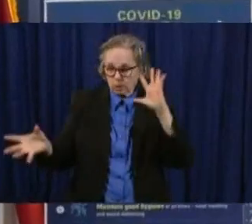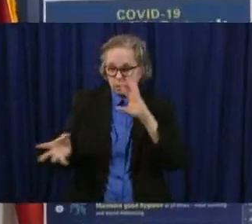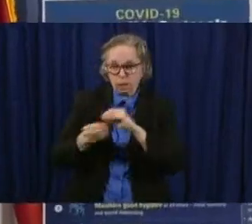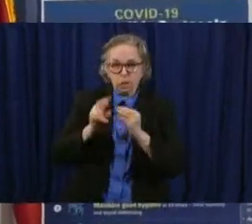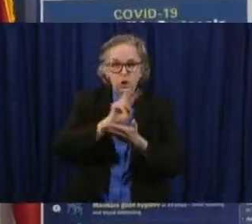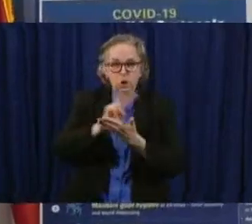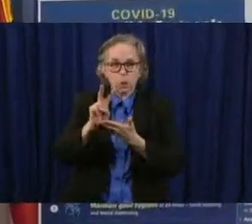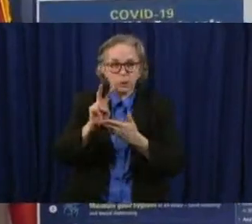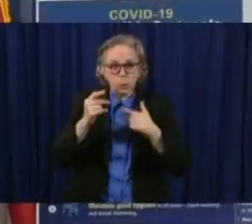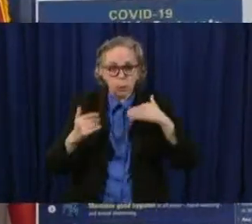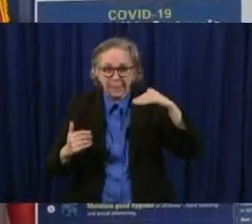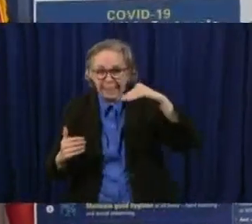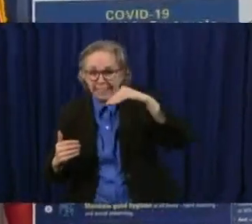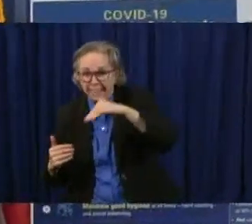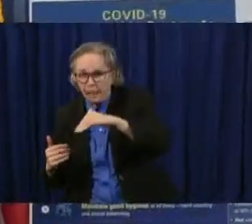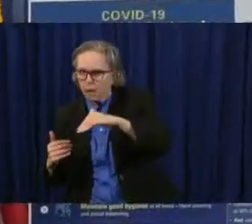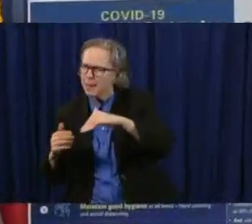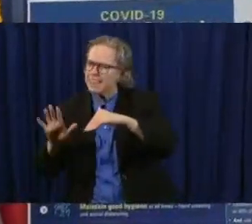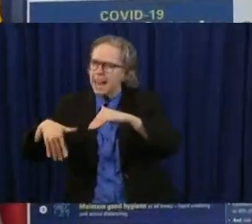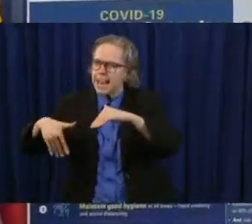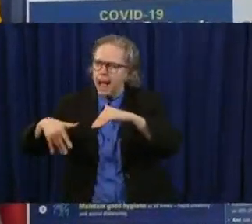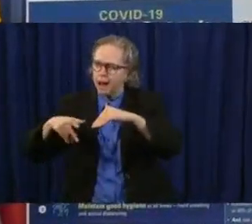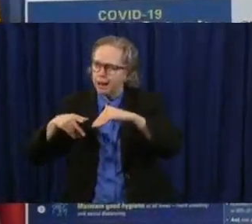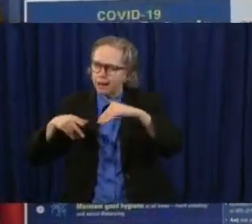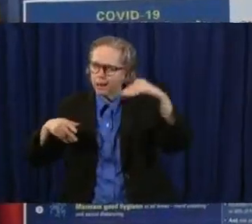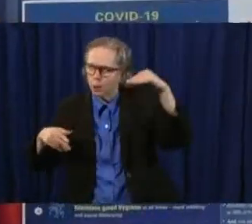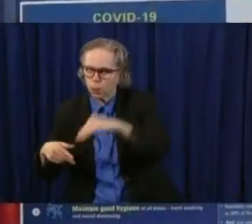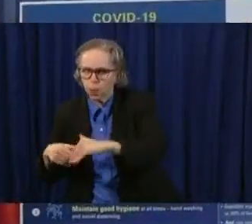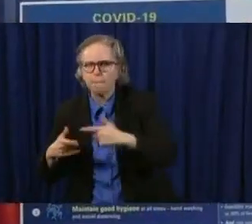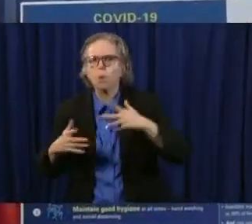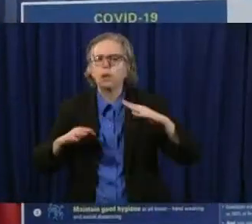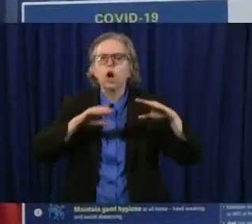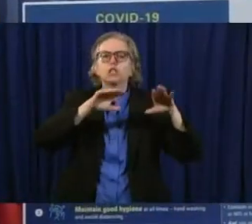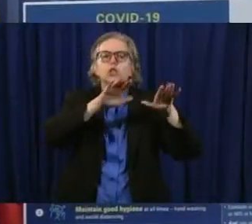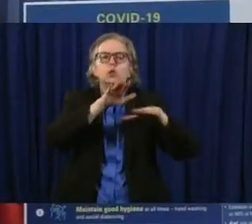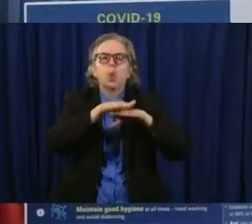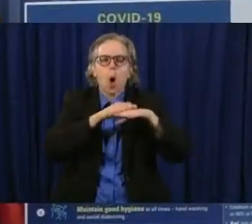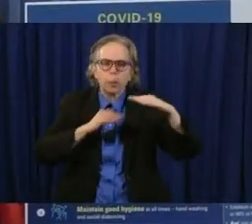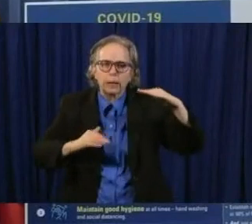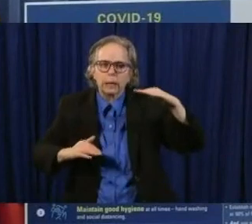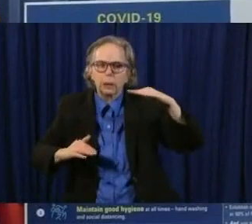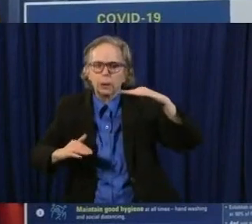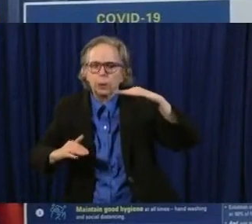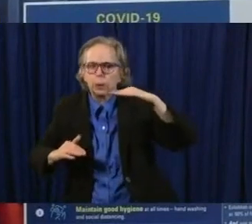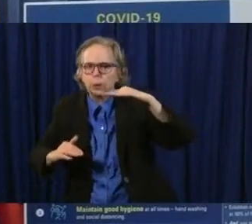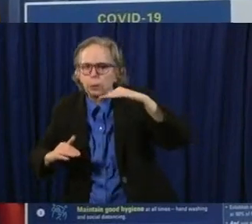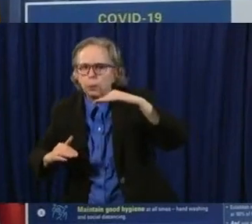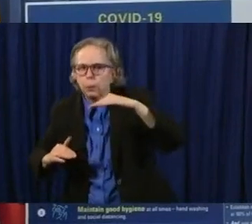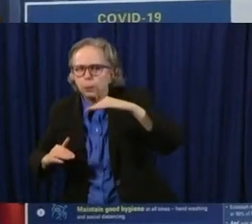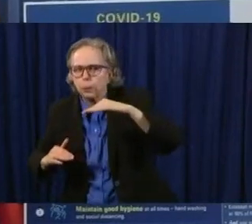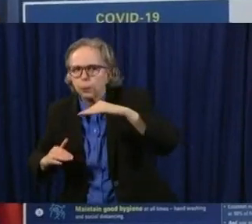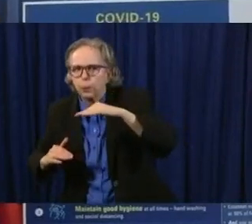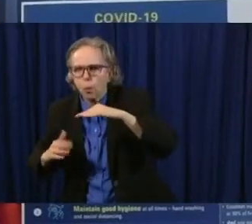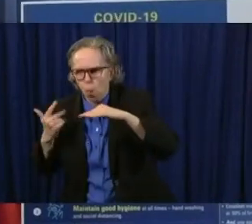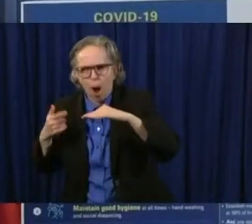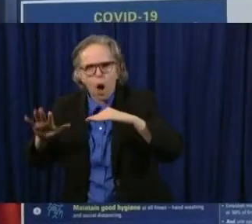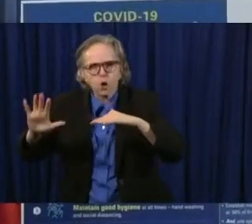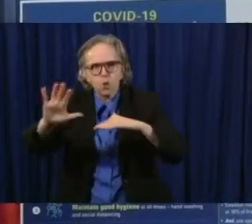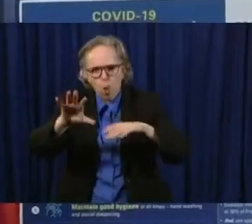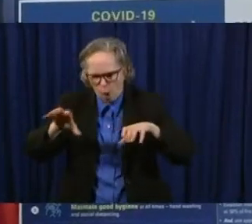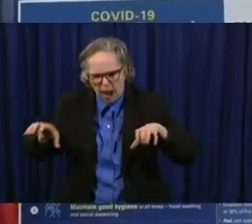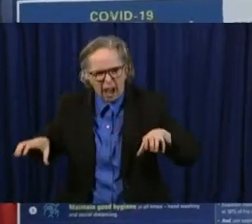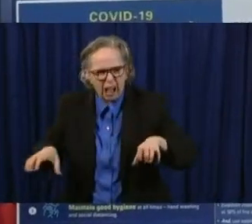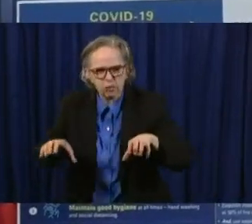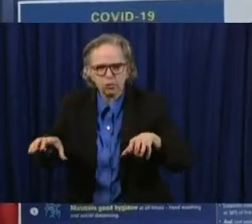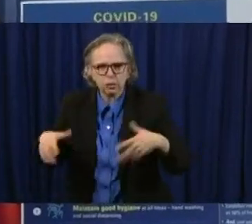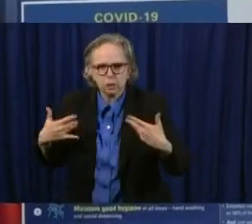we're moving in the right direction. And it's because of what you have done. And that is just so very, very